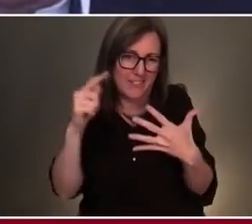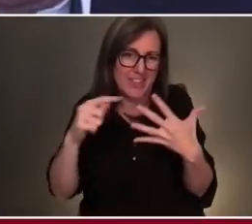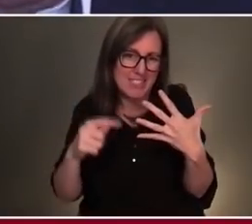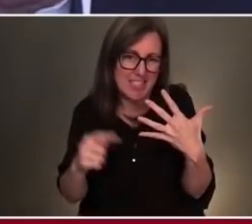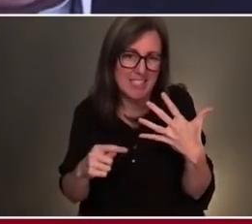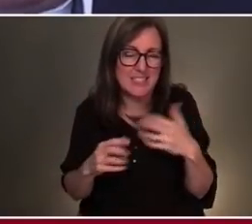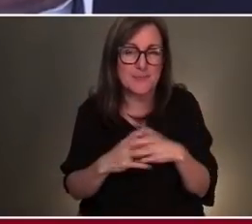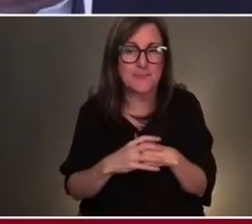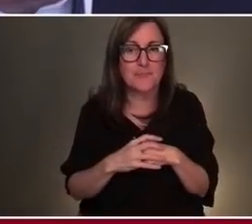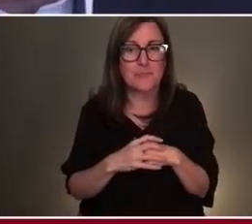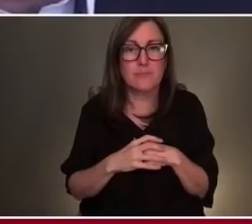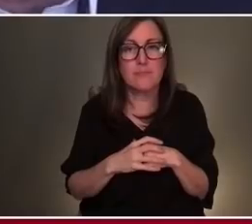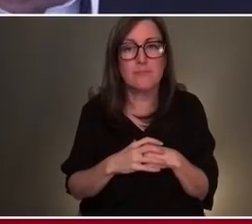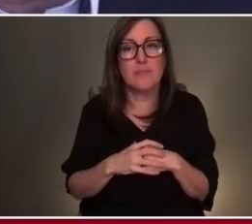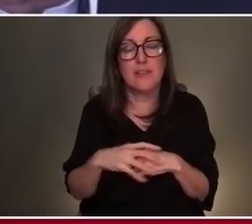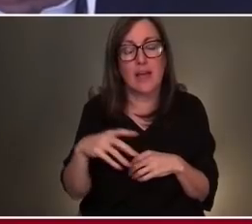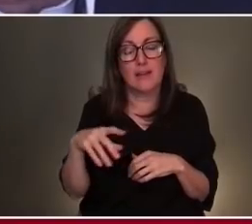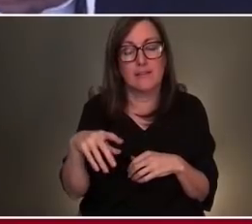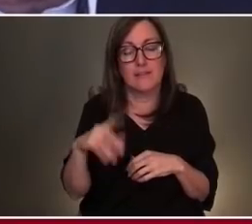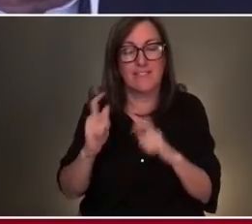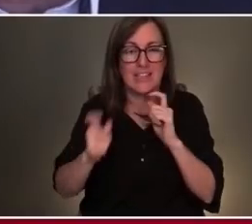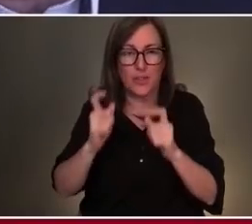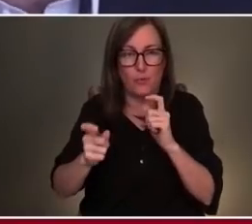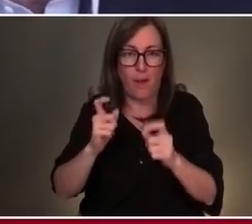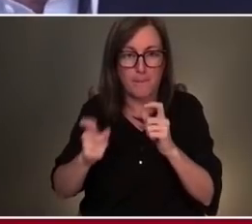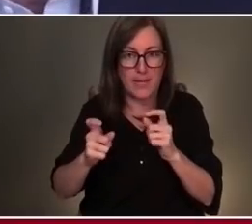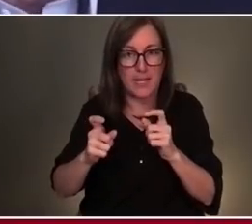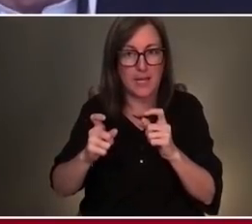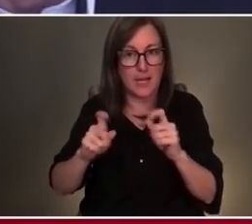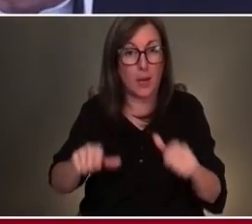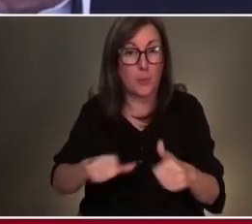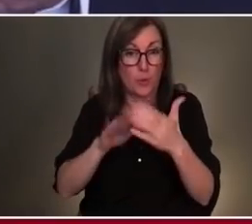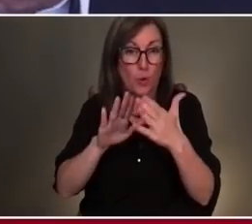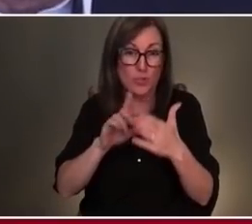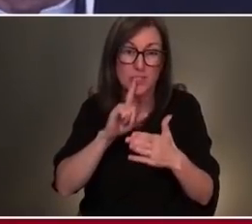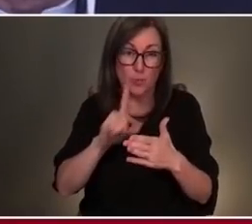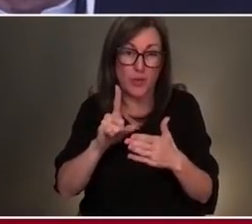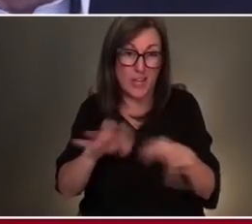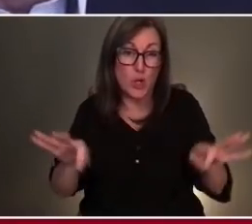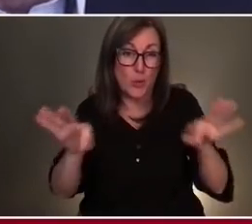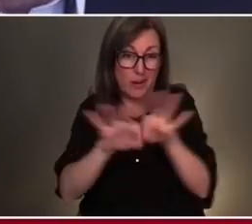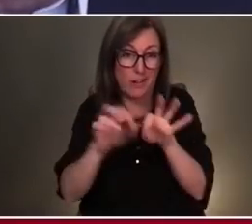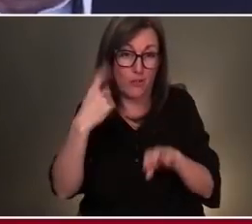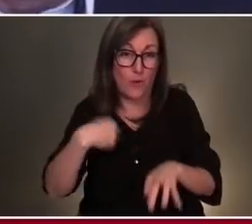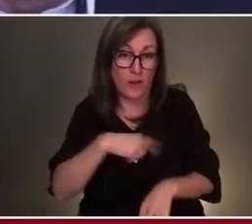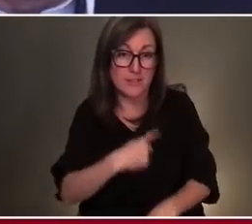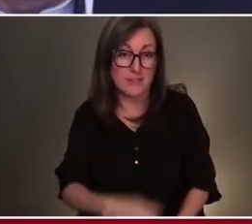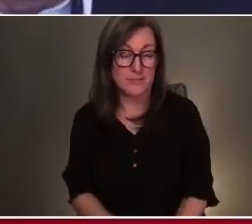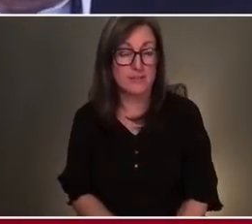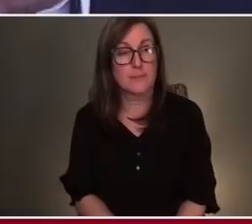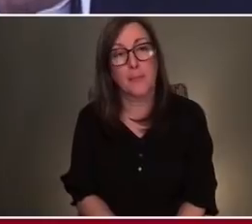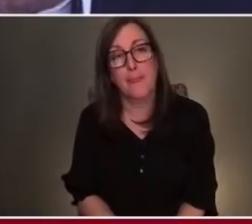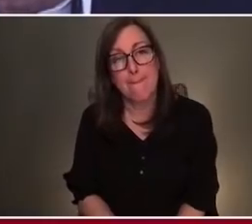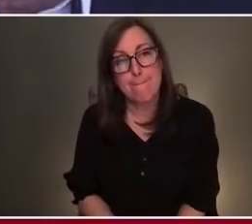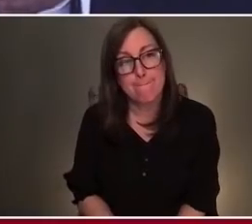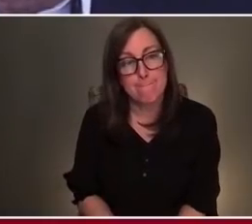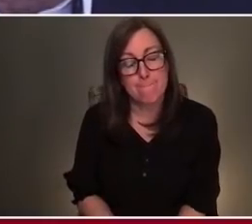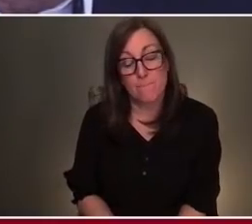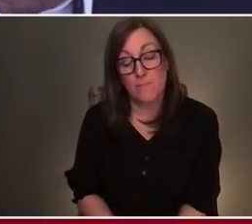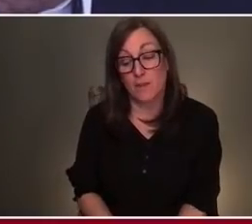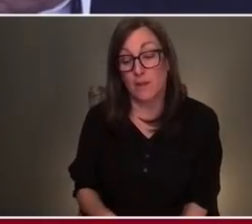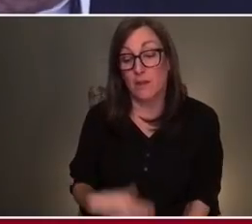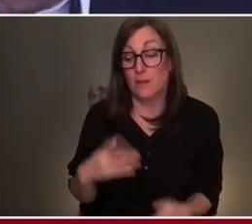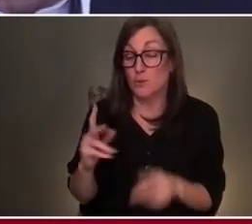philanthropic approach has been a very critical piece for us. So I'm going to assume that people like myself,